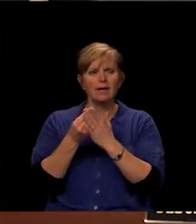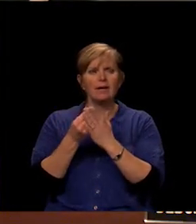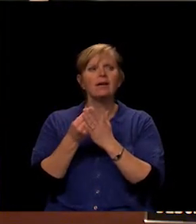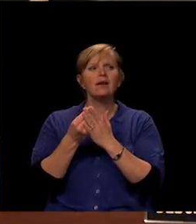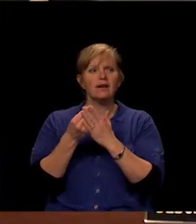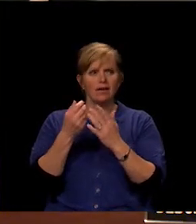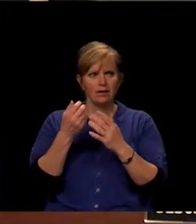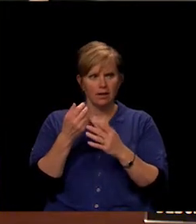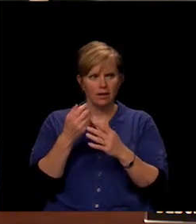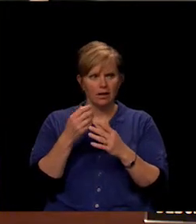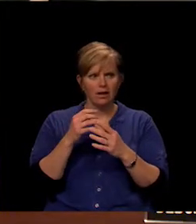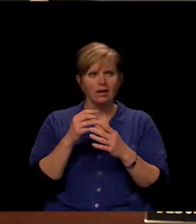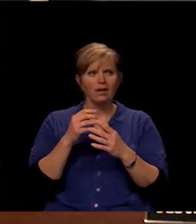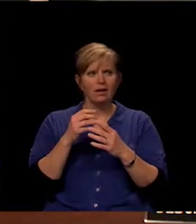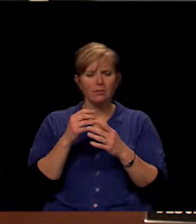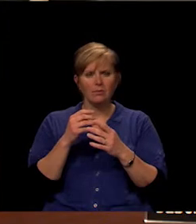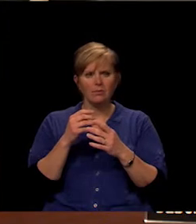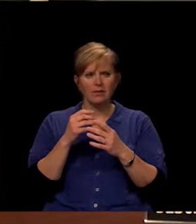them and keep them.